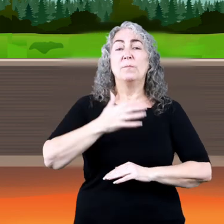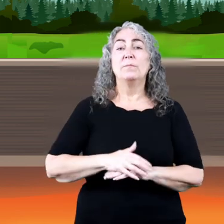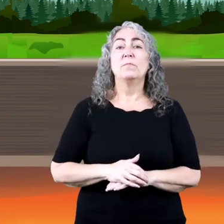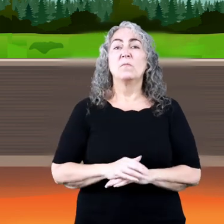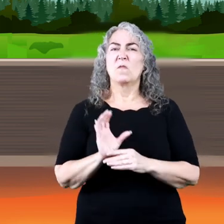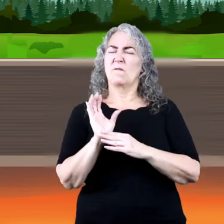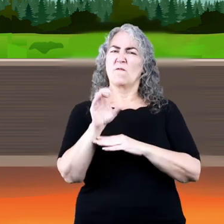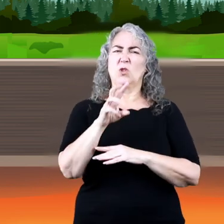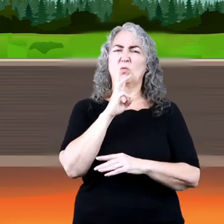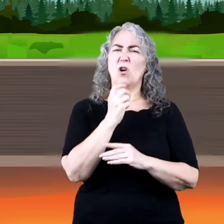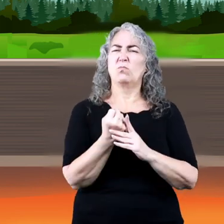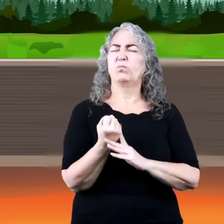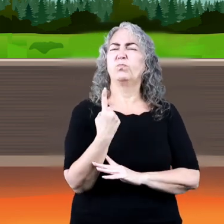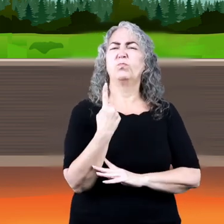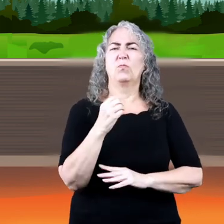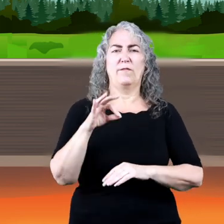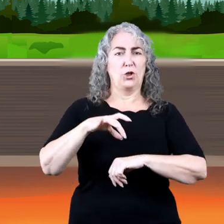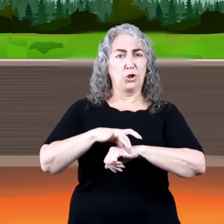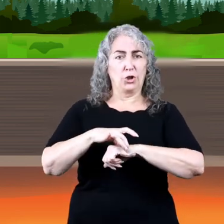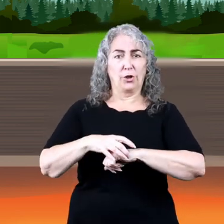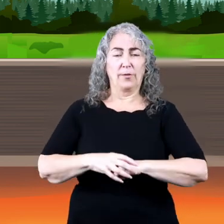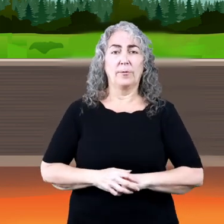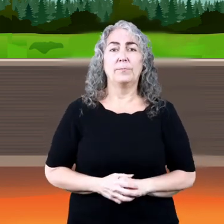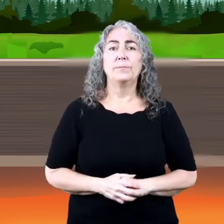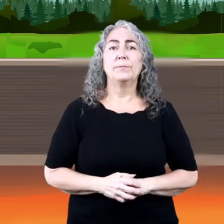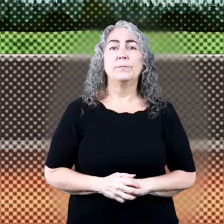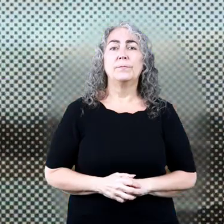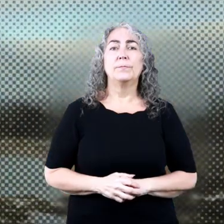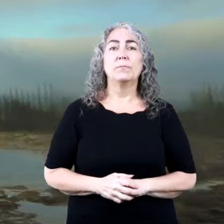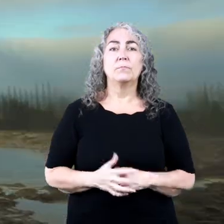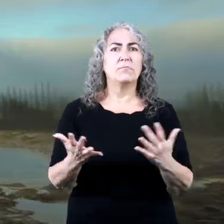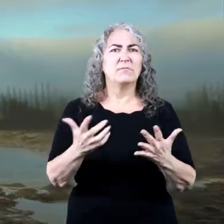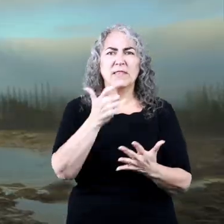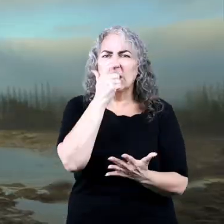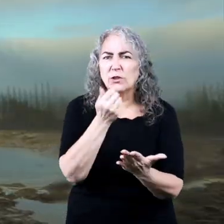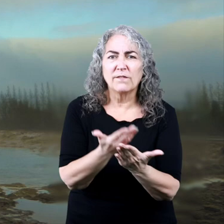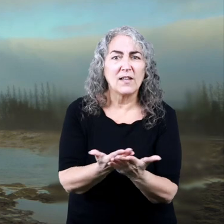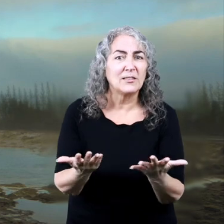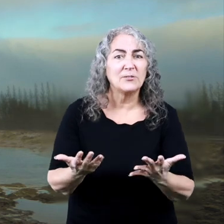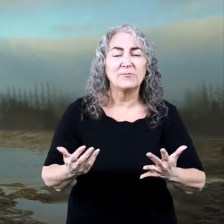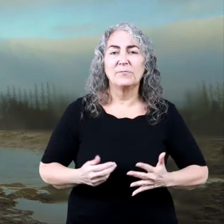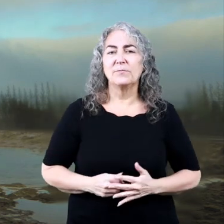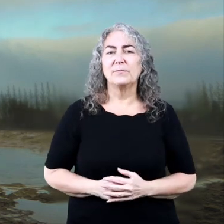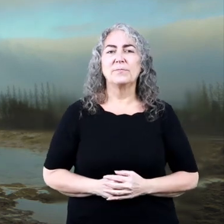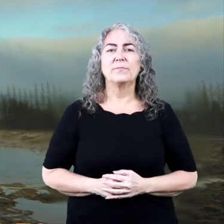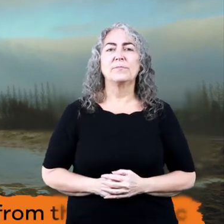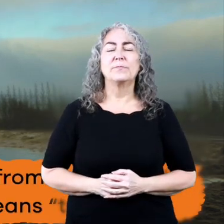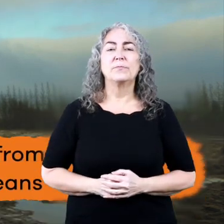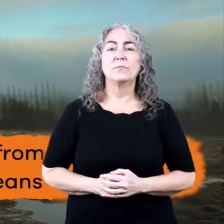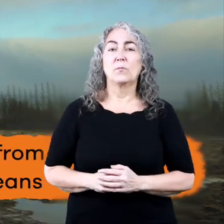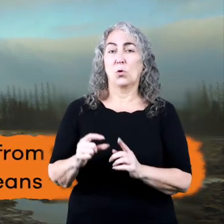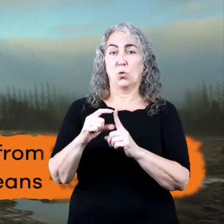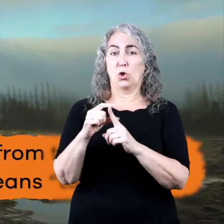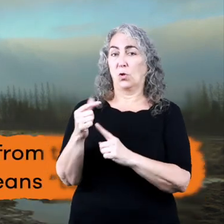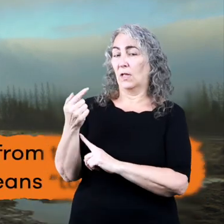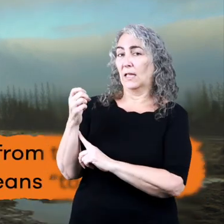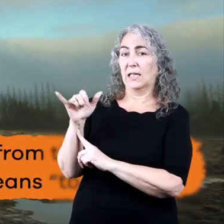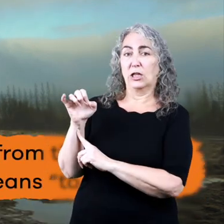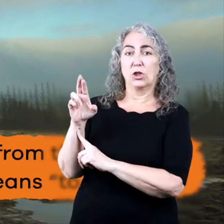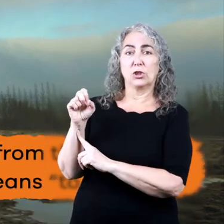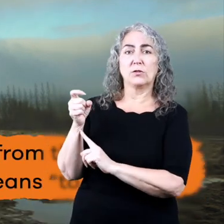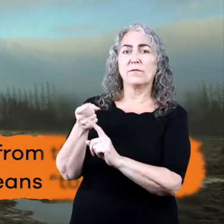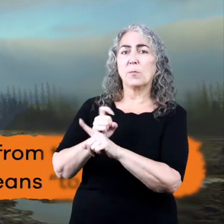then forces the water to the surface of the earth. Here is an interesting fact. The word